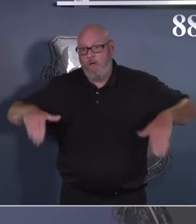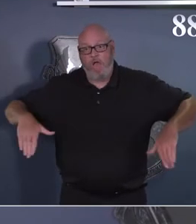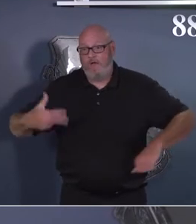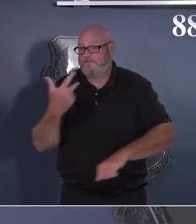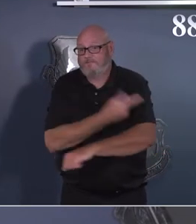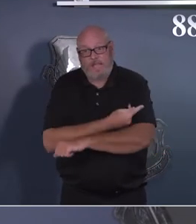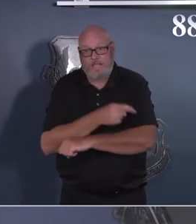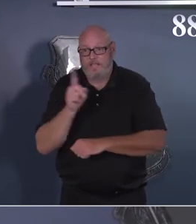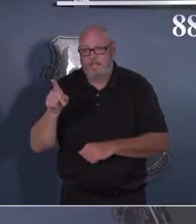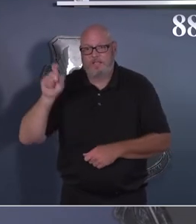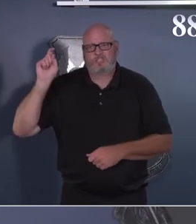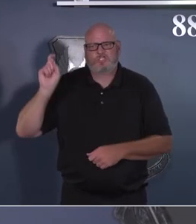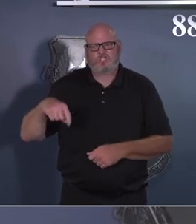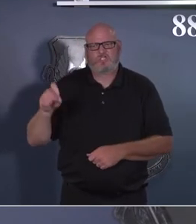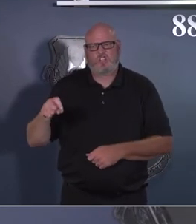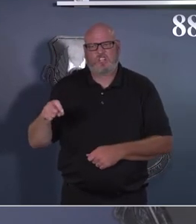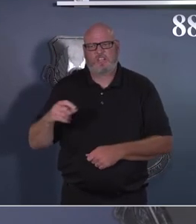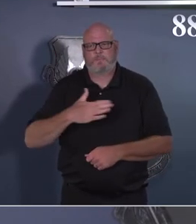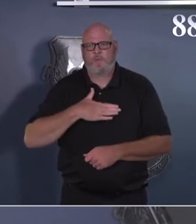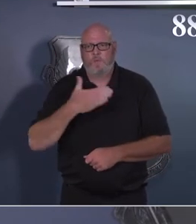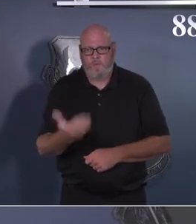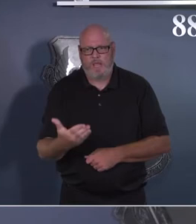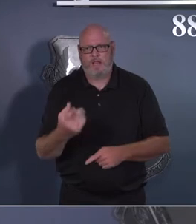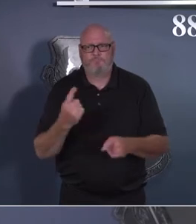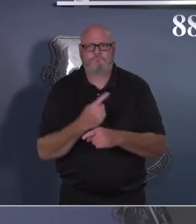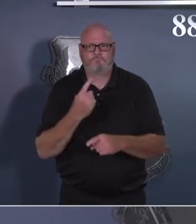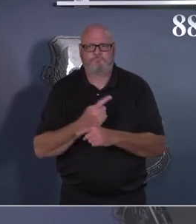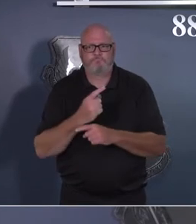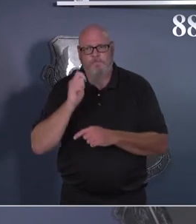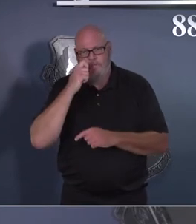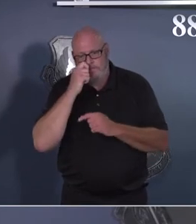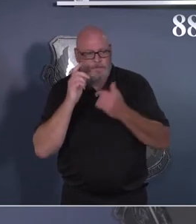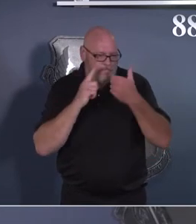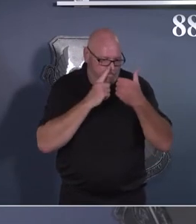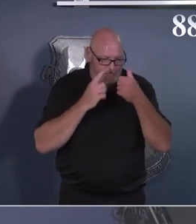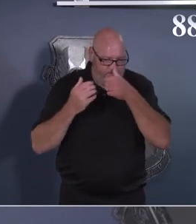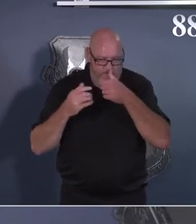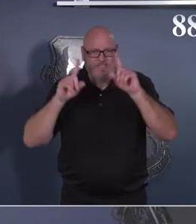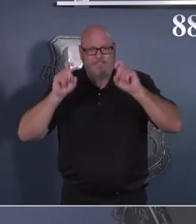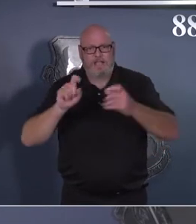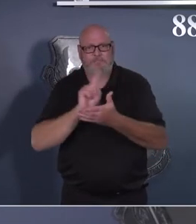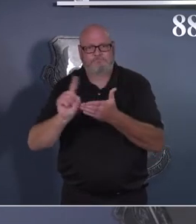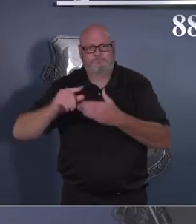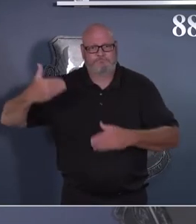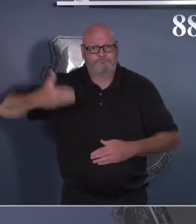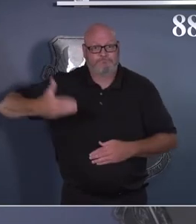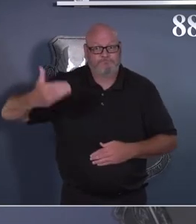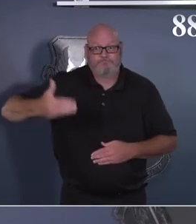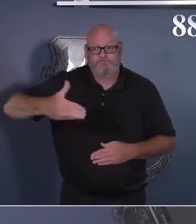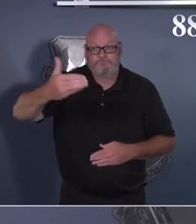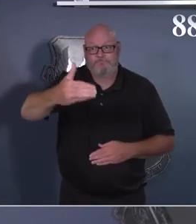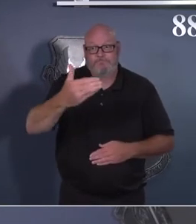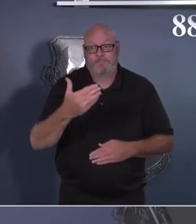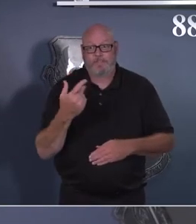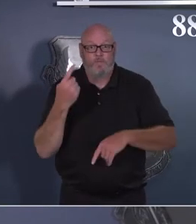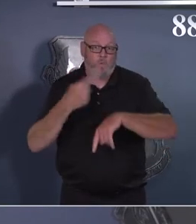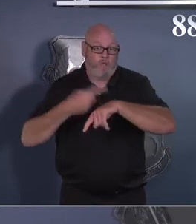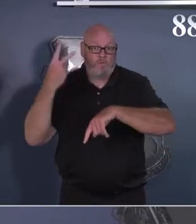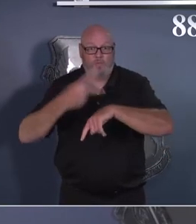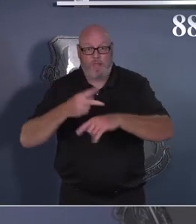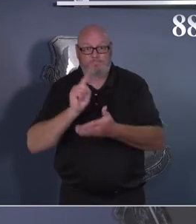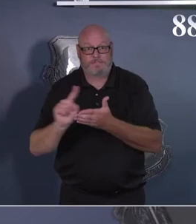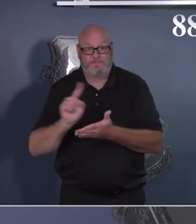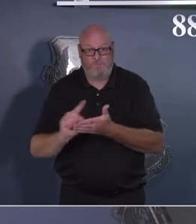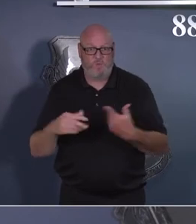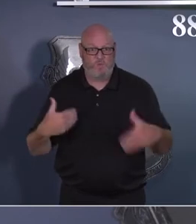testing routine testing once or twice a week. And so that was the president's announcement last week. What I will tell you is how